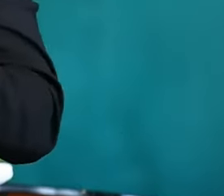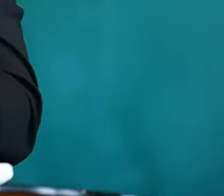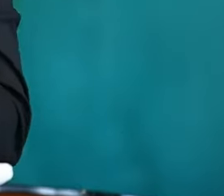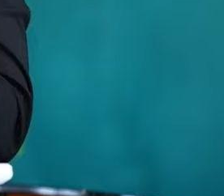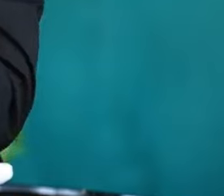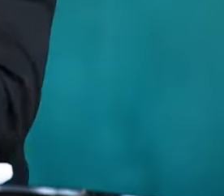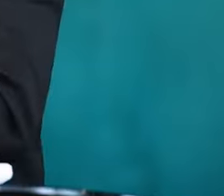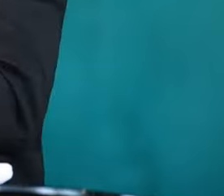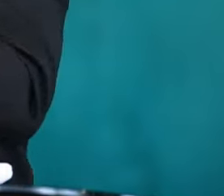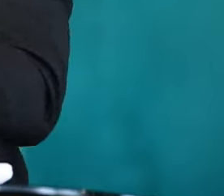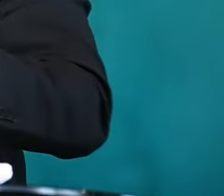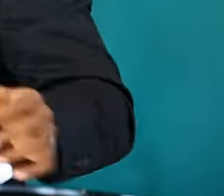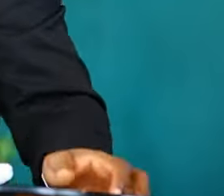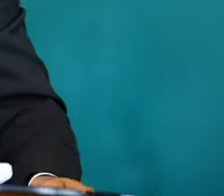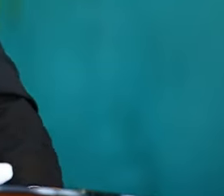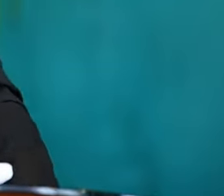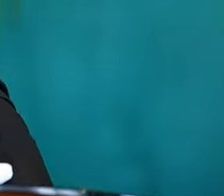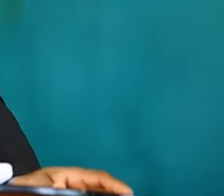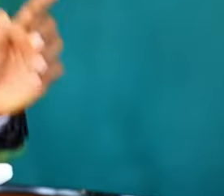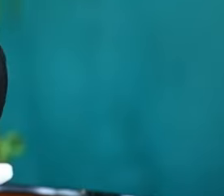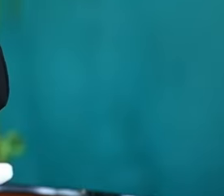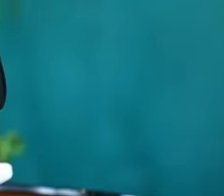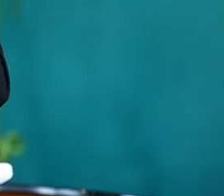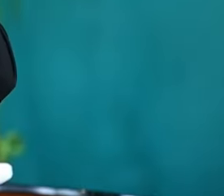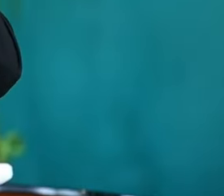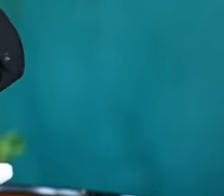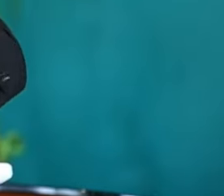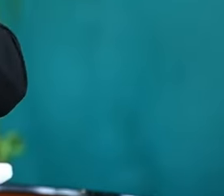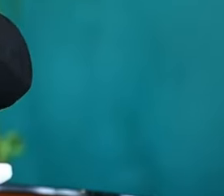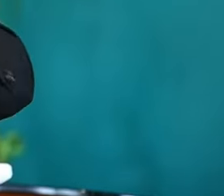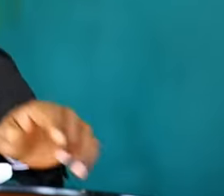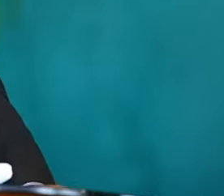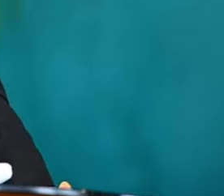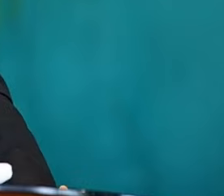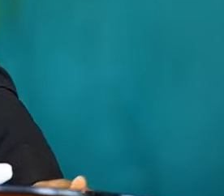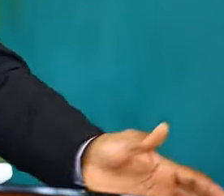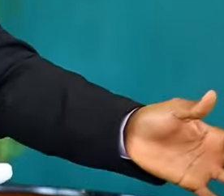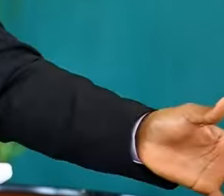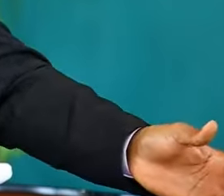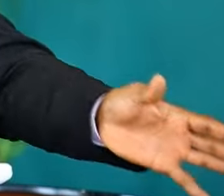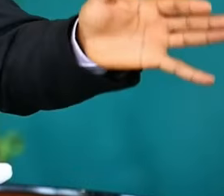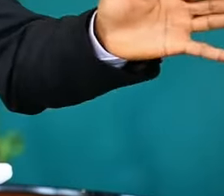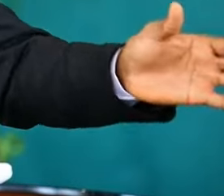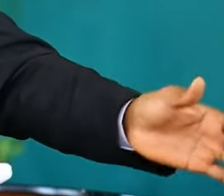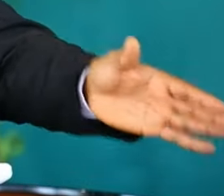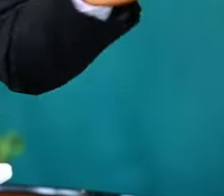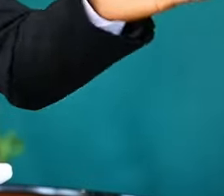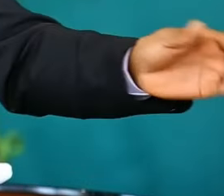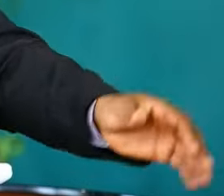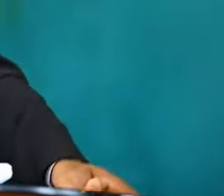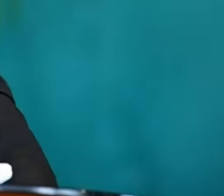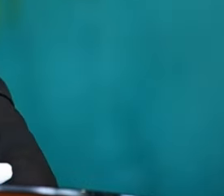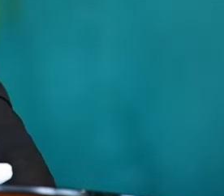Moses was instructed by God to tell Aaron the priest to go along